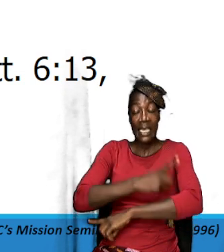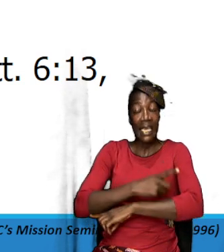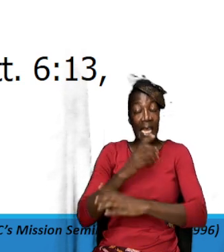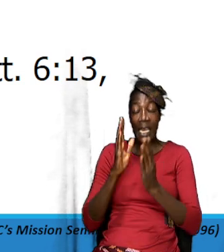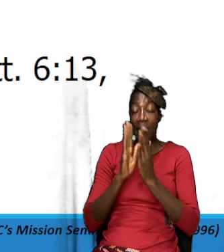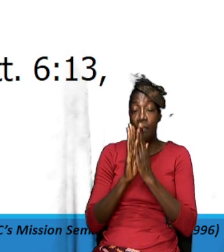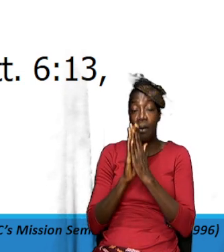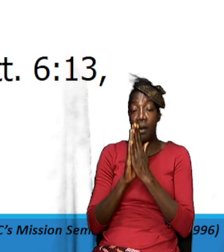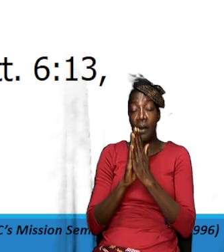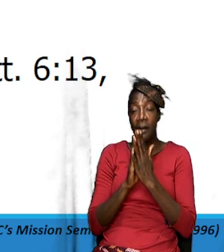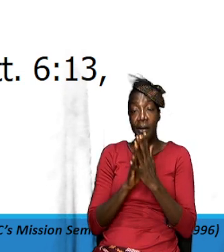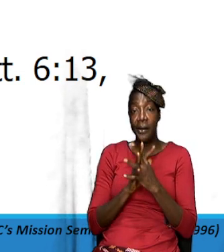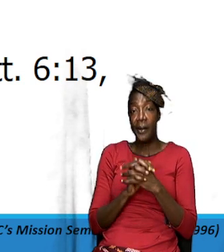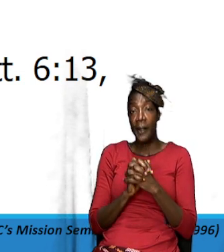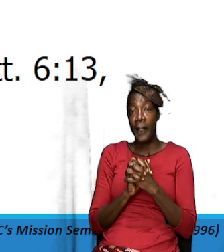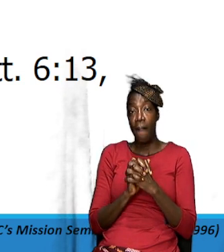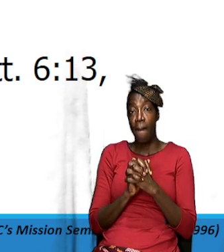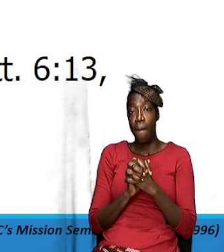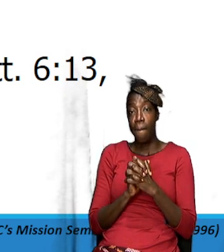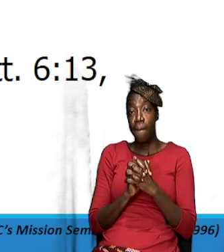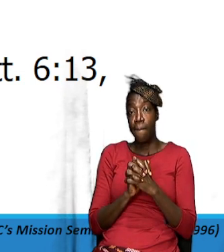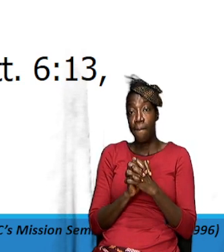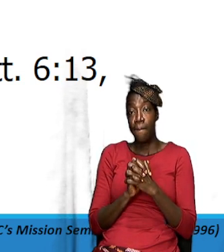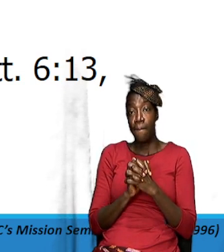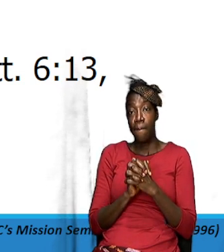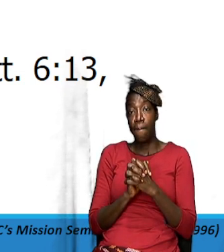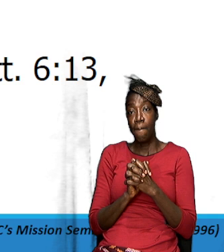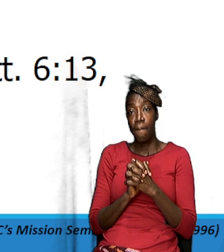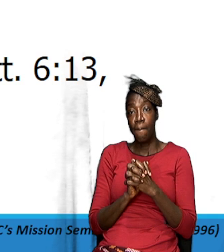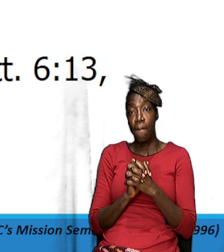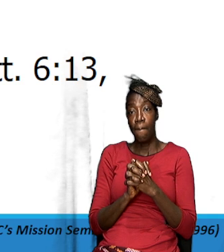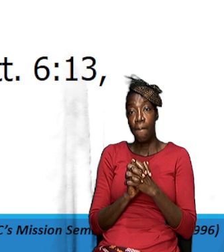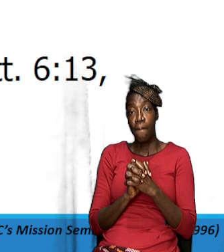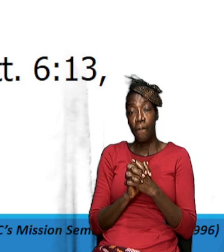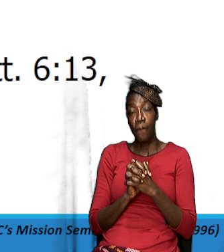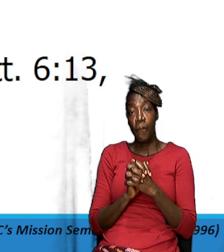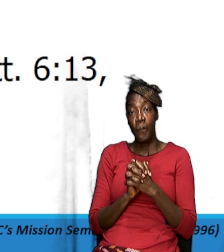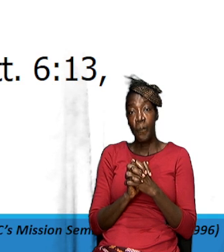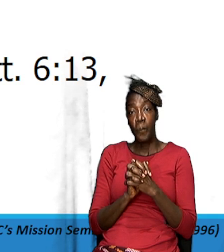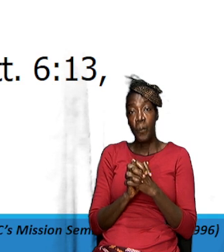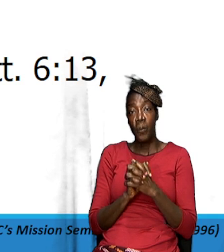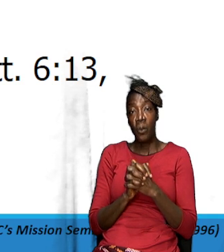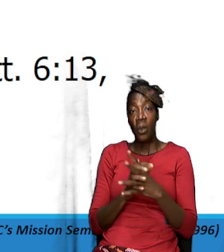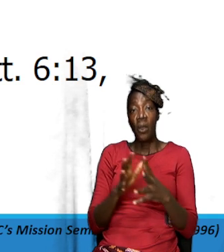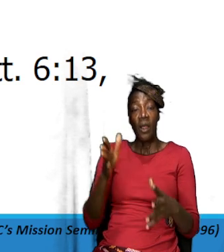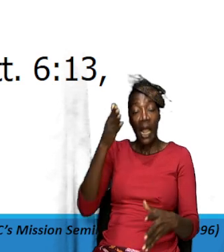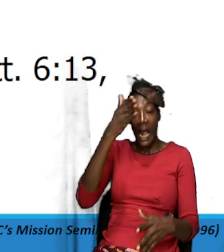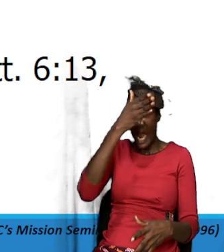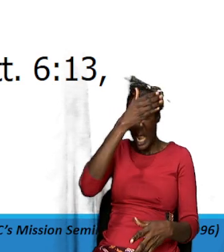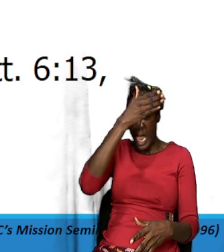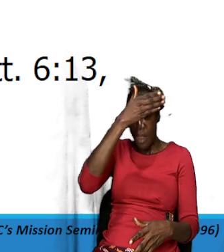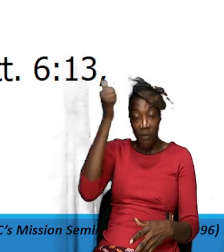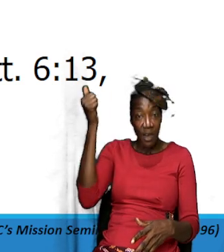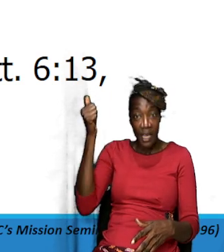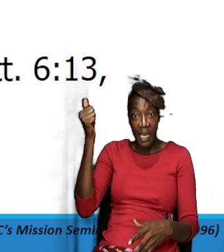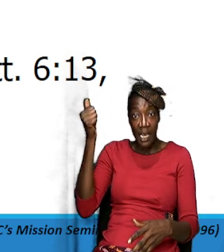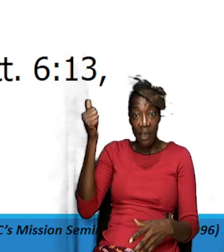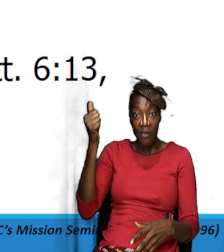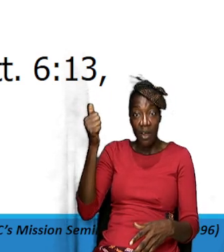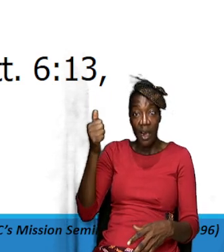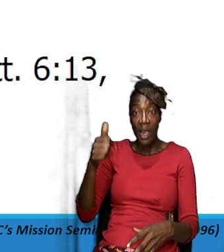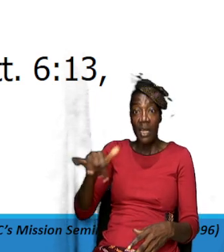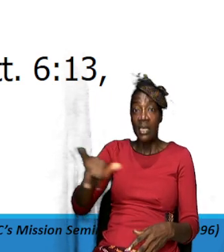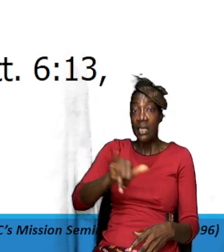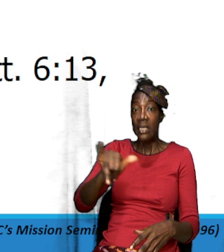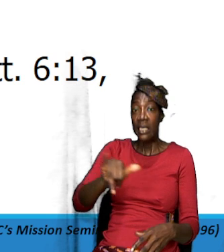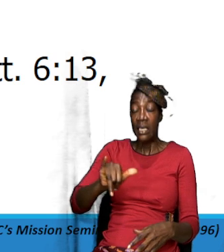not only that but we are to notice he said and forgive us our debtor as we forgive our